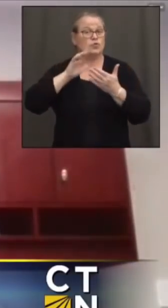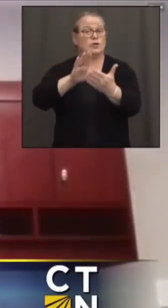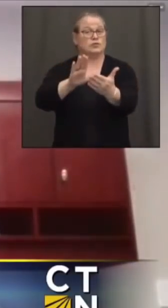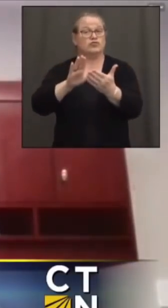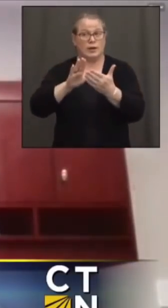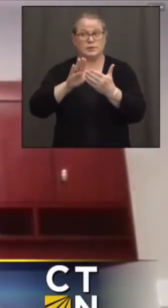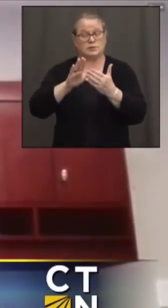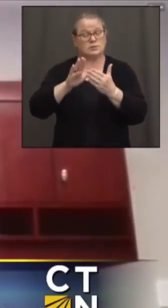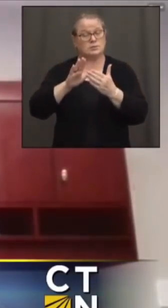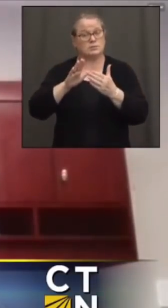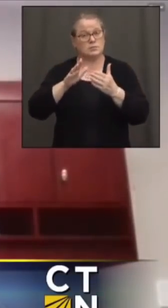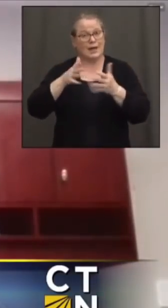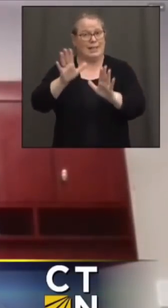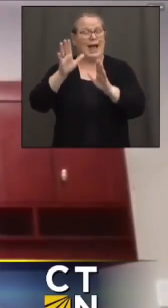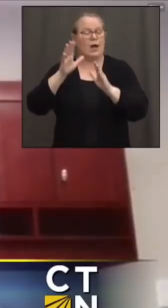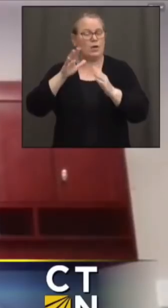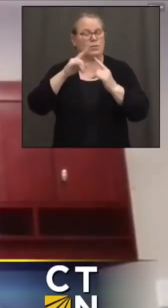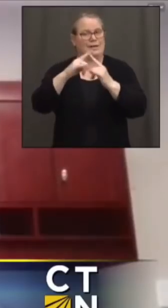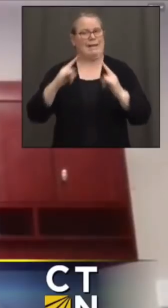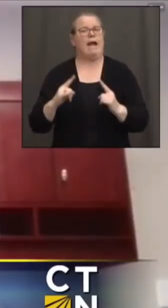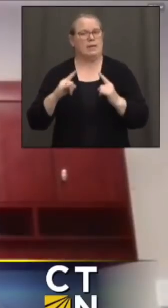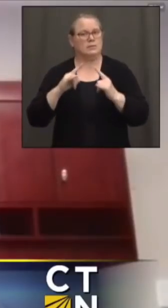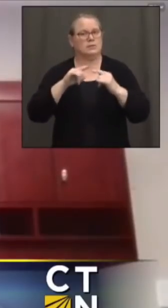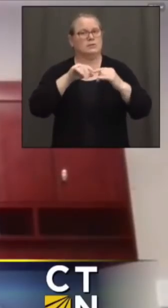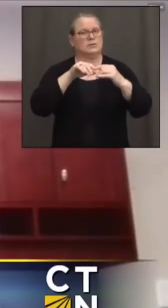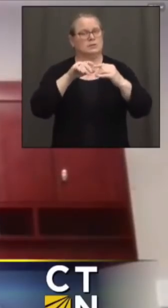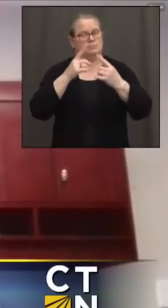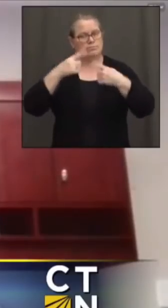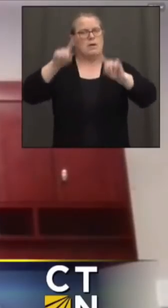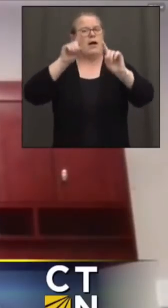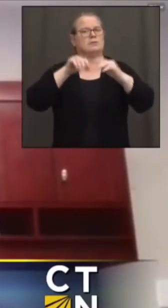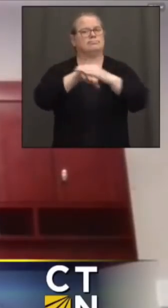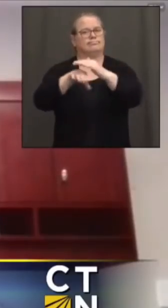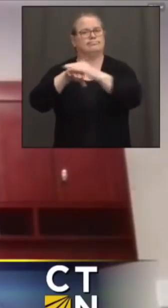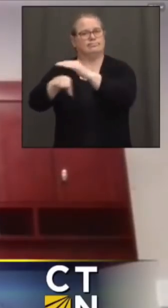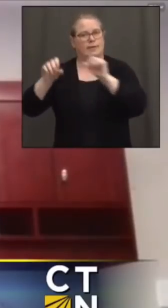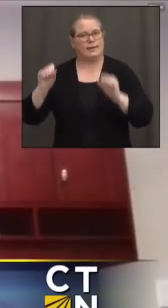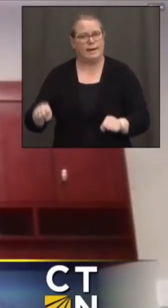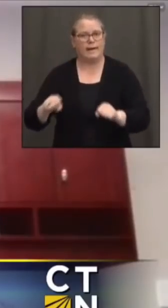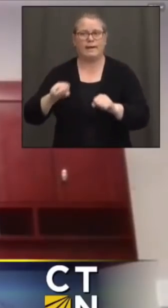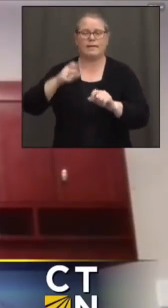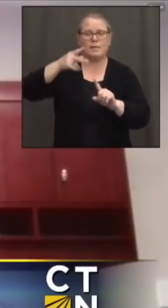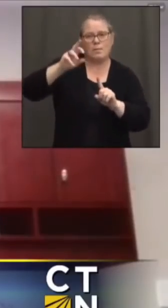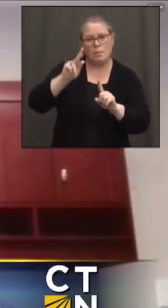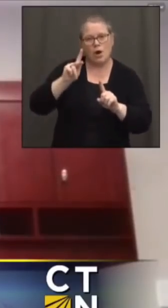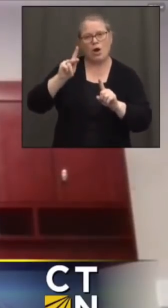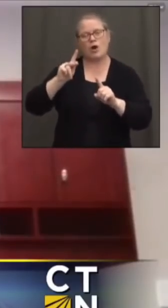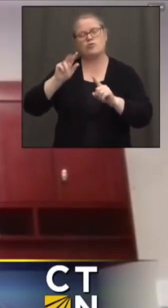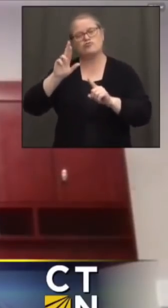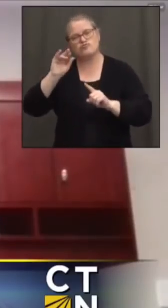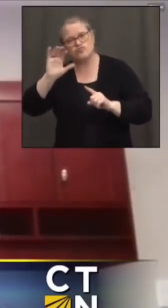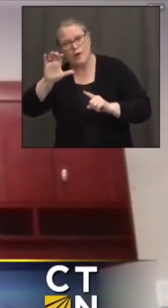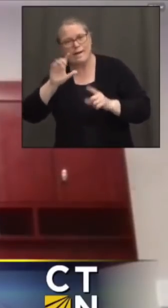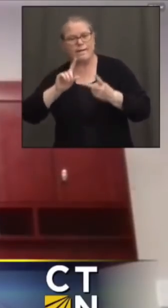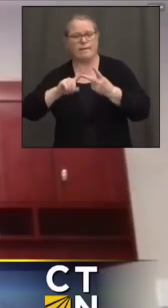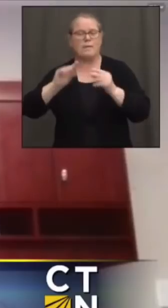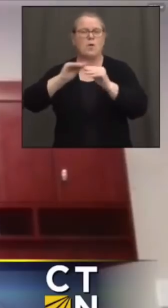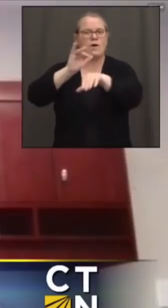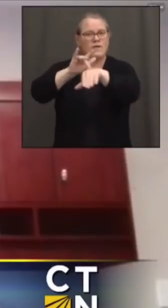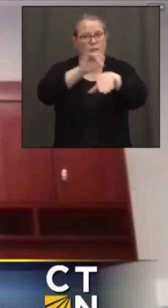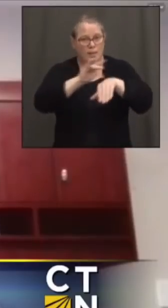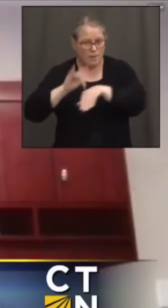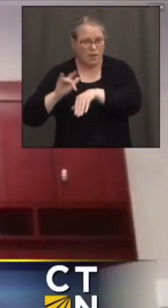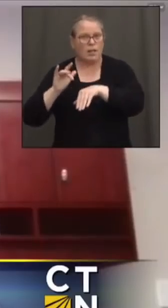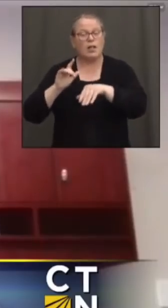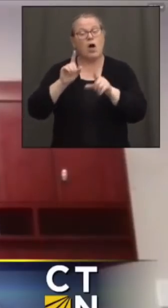camps to parks and recreational or cultural centers to expand slots in those spaces, and also to share funding for